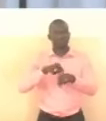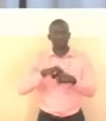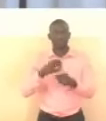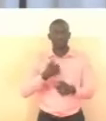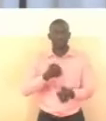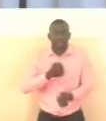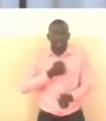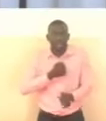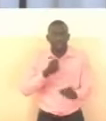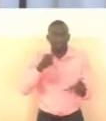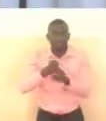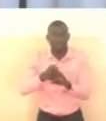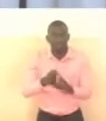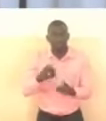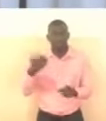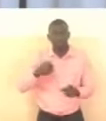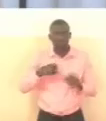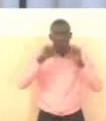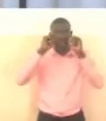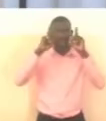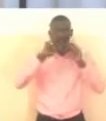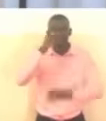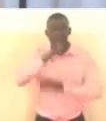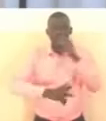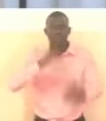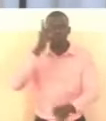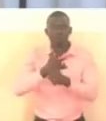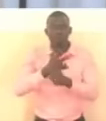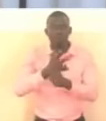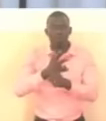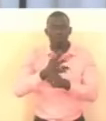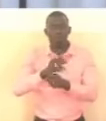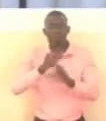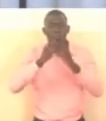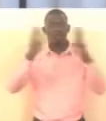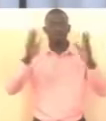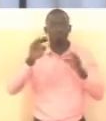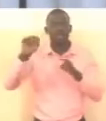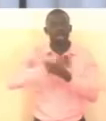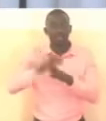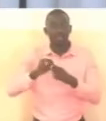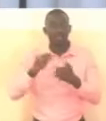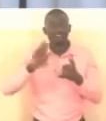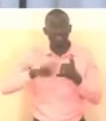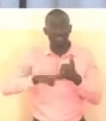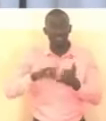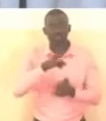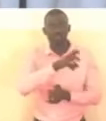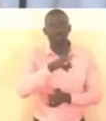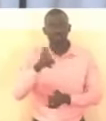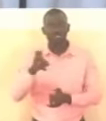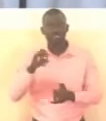fears and havoc the human life and the world economies finally 2020